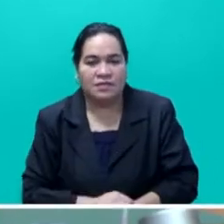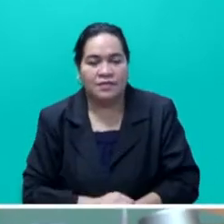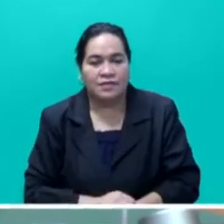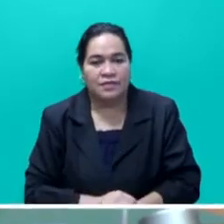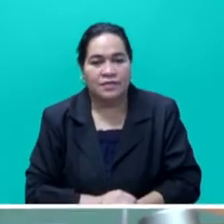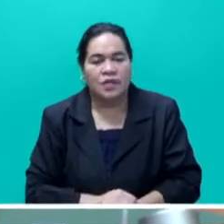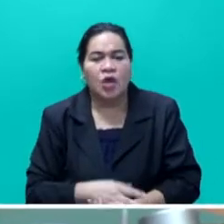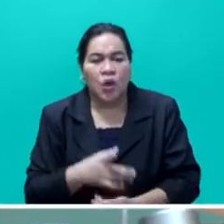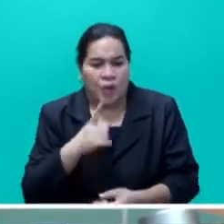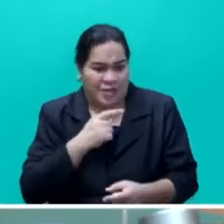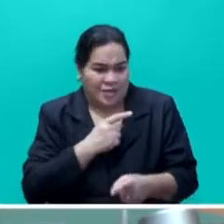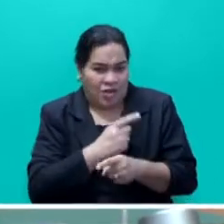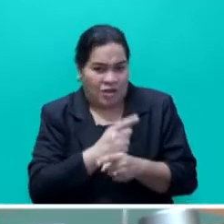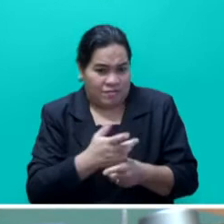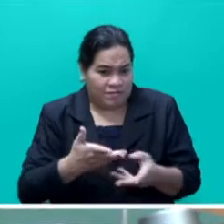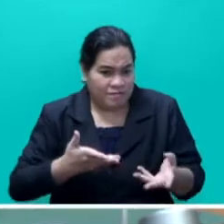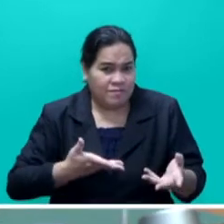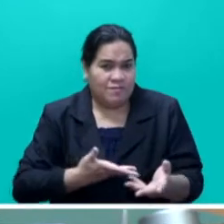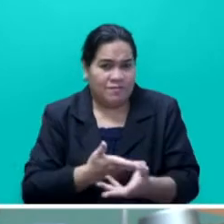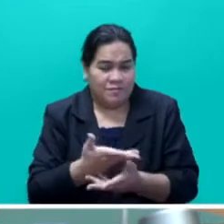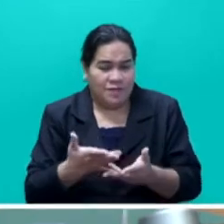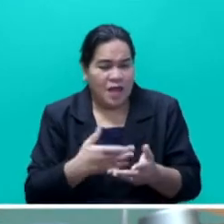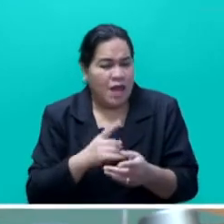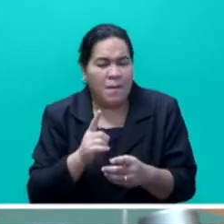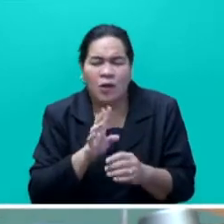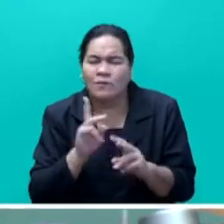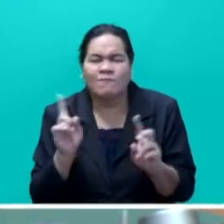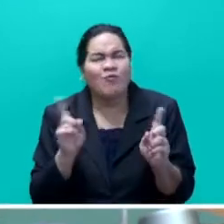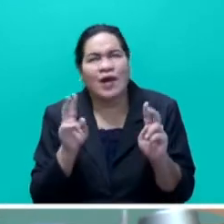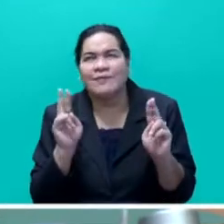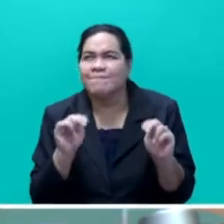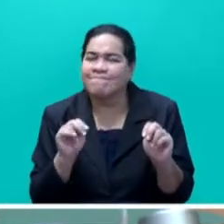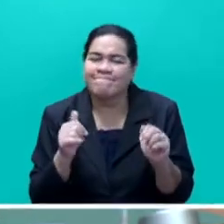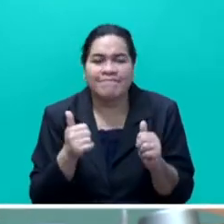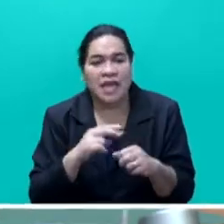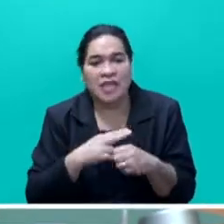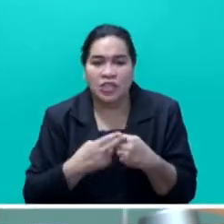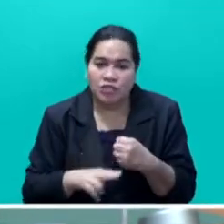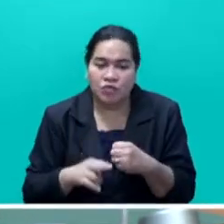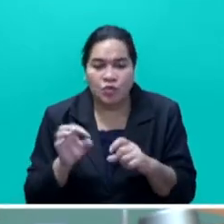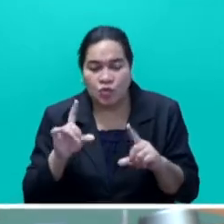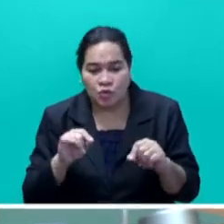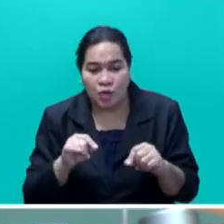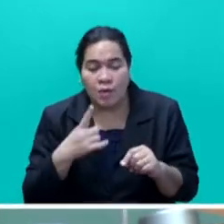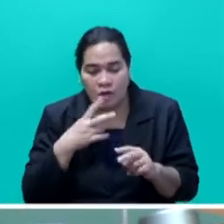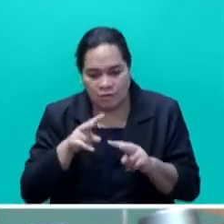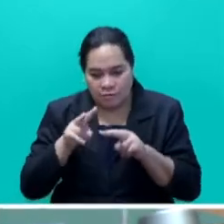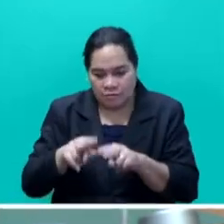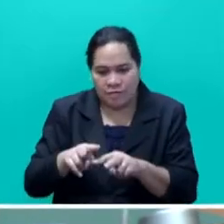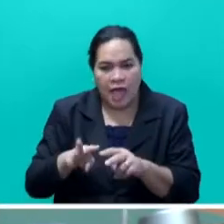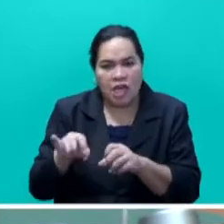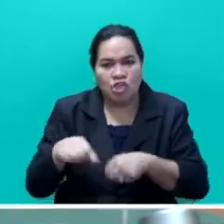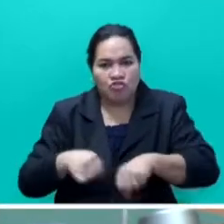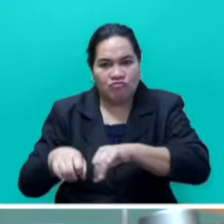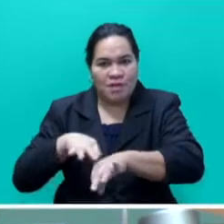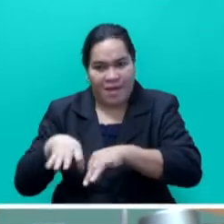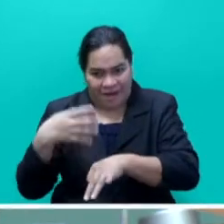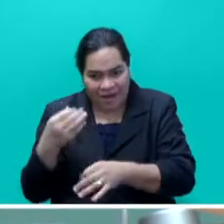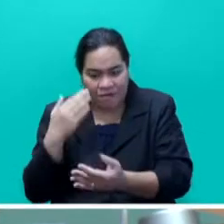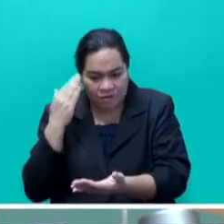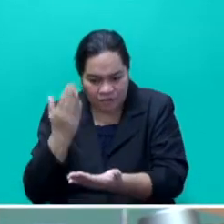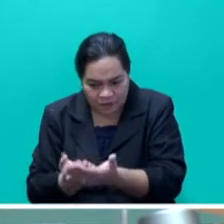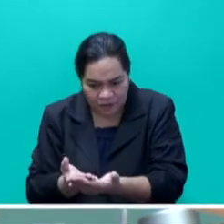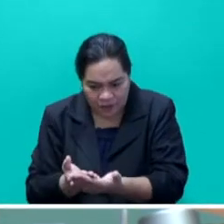discussing and converging on what new we have to do, in line with the administrative strategy plan, to further